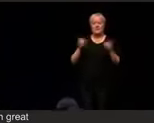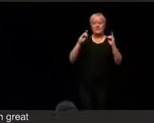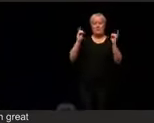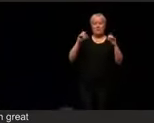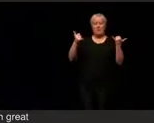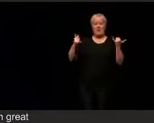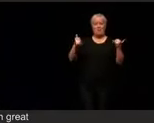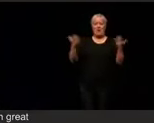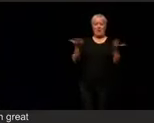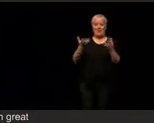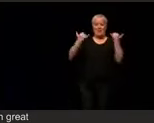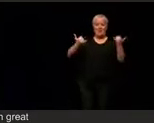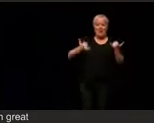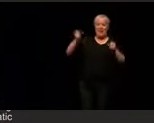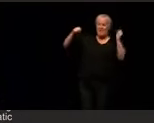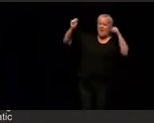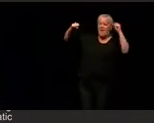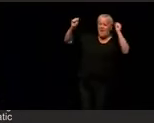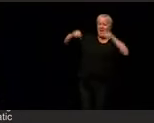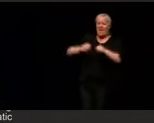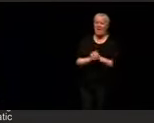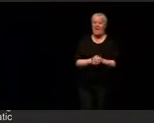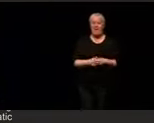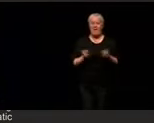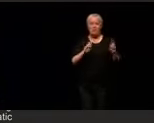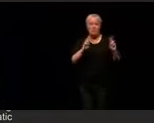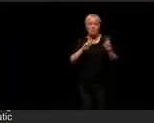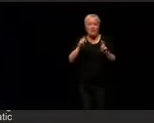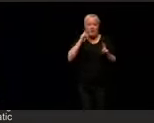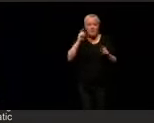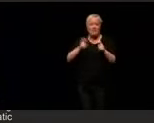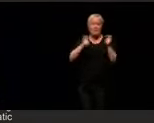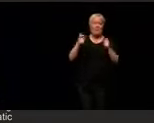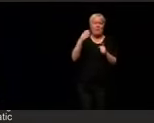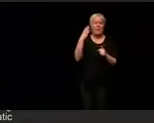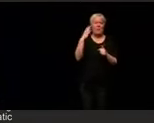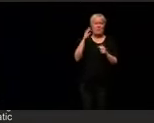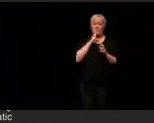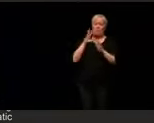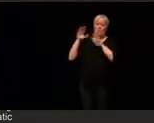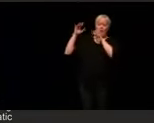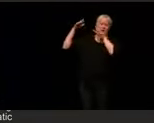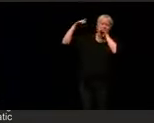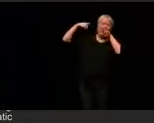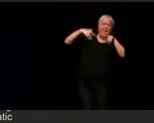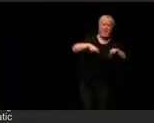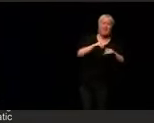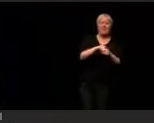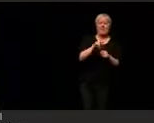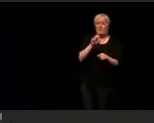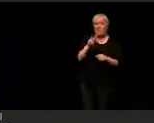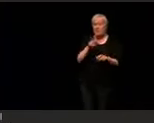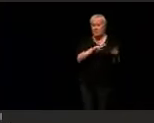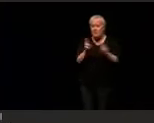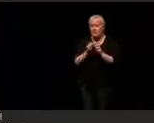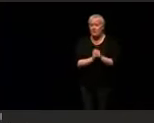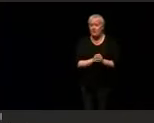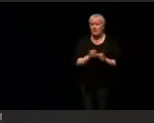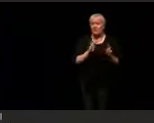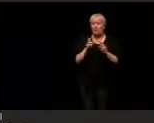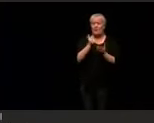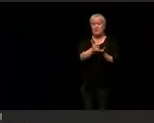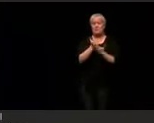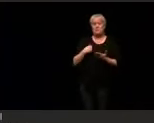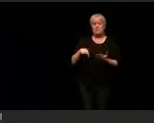right now? Are you ready for a big blue wave in November? Are you ready to help